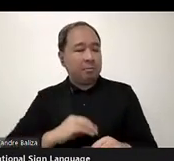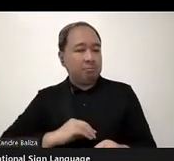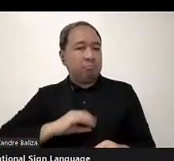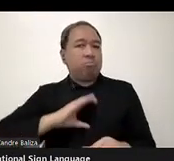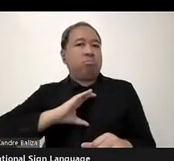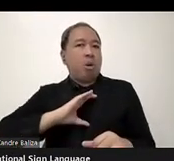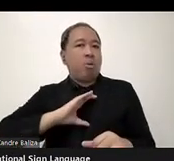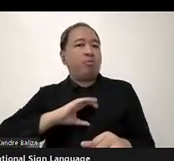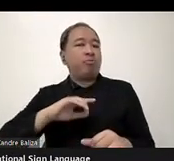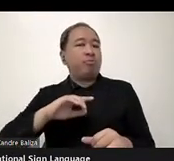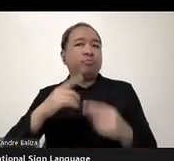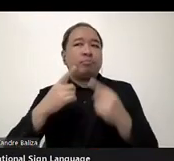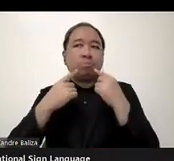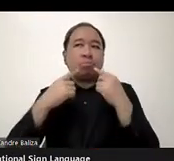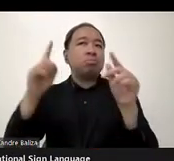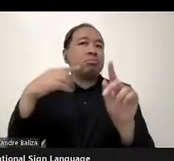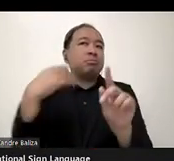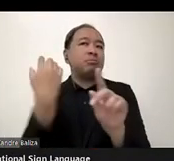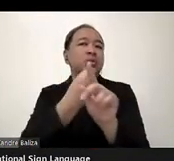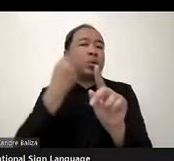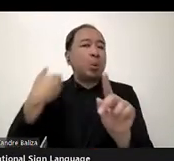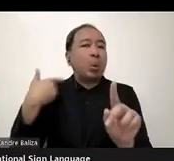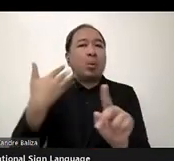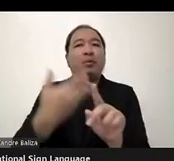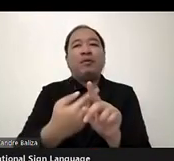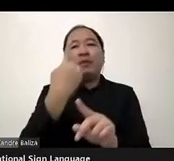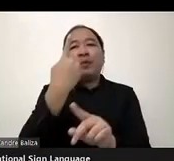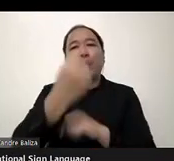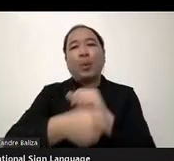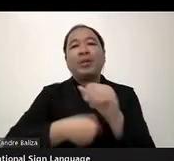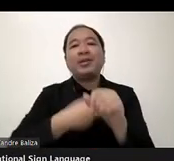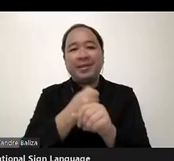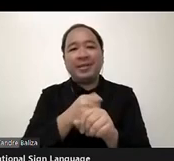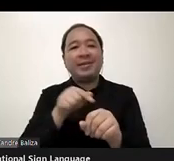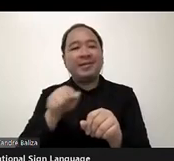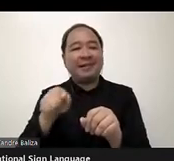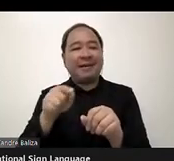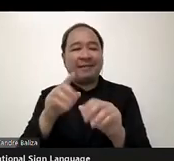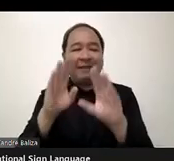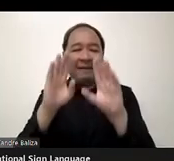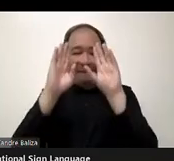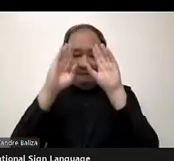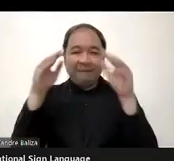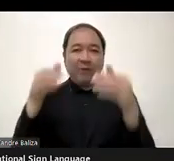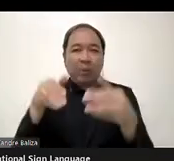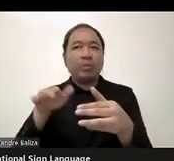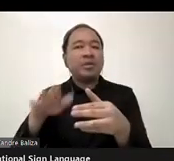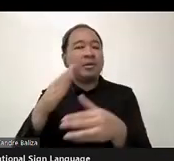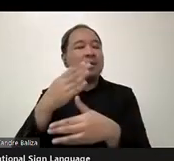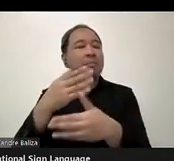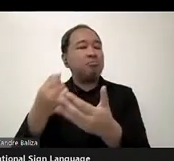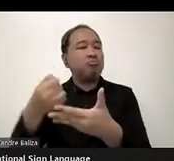in this first year of our focus as a priority. Thank you.